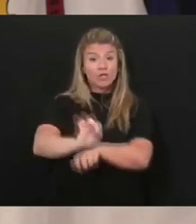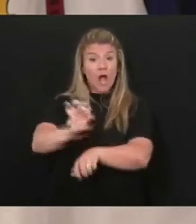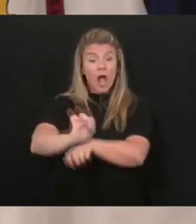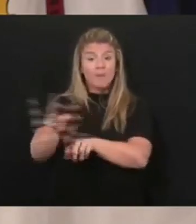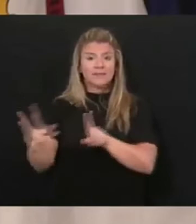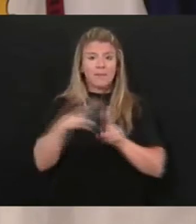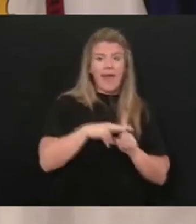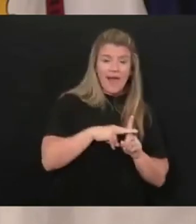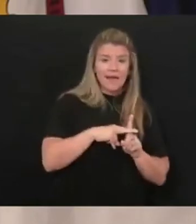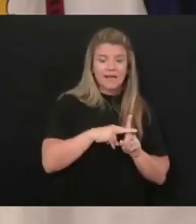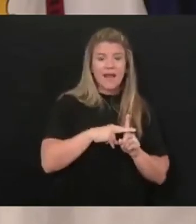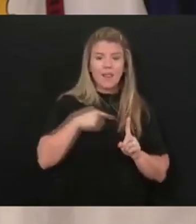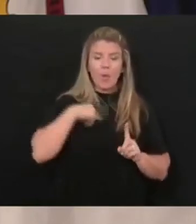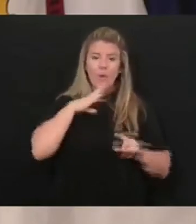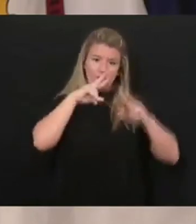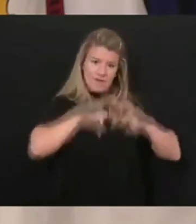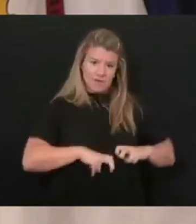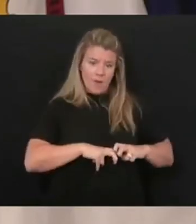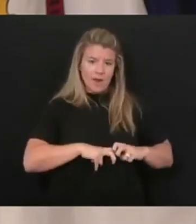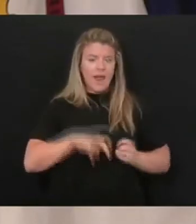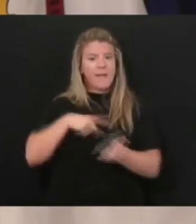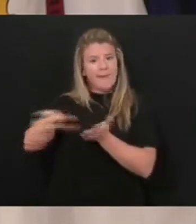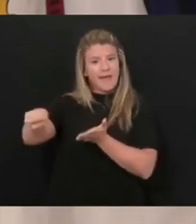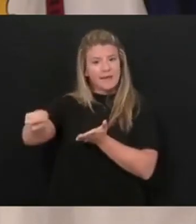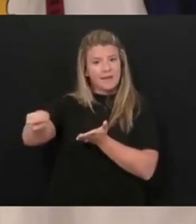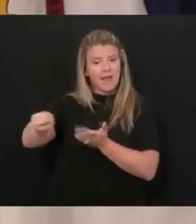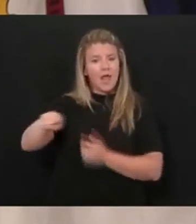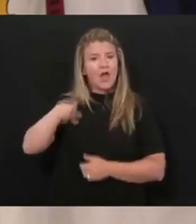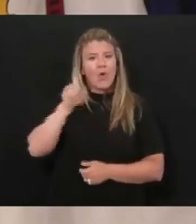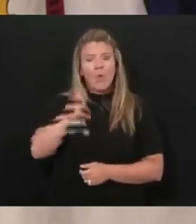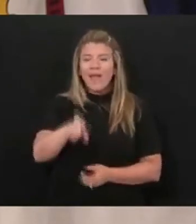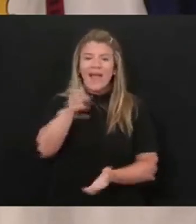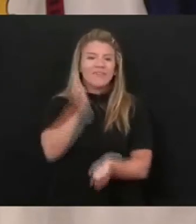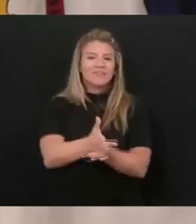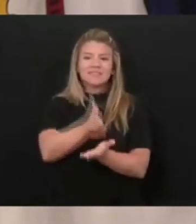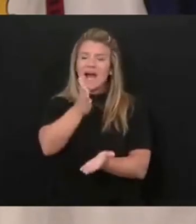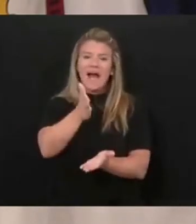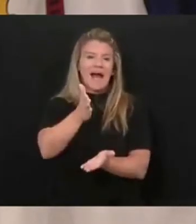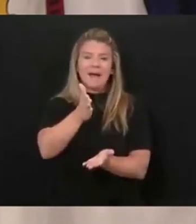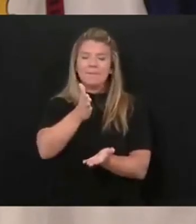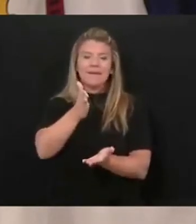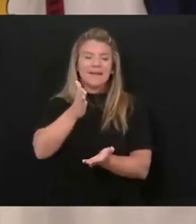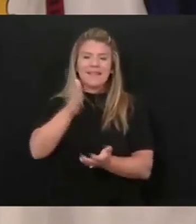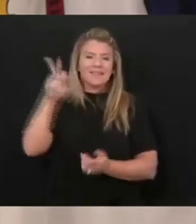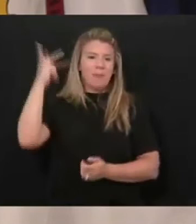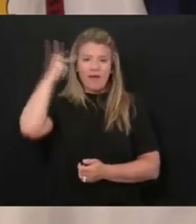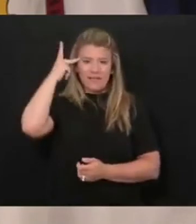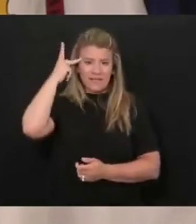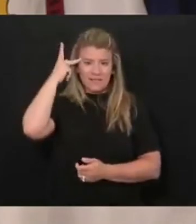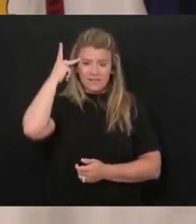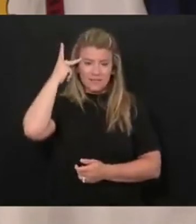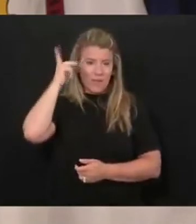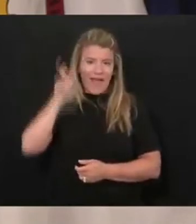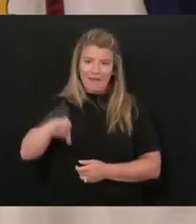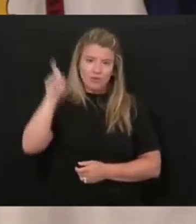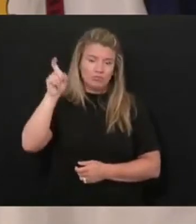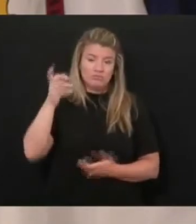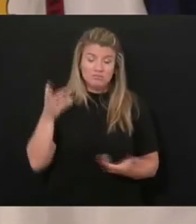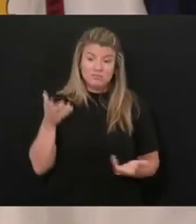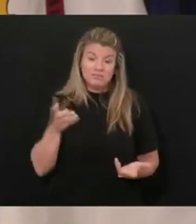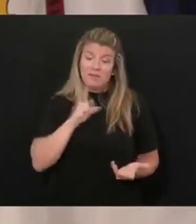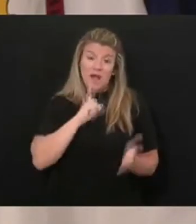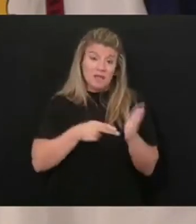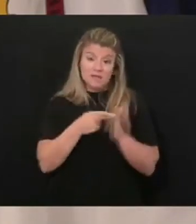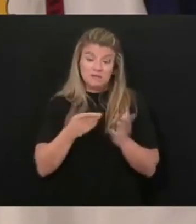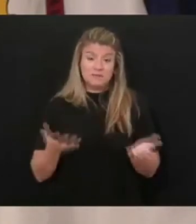portal, and we're going to get the money out the door. We've got to stop this crazy, absolute politics. I mean, that's all there